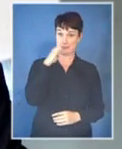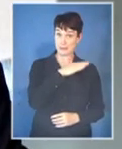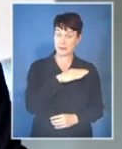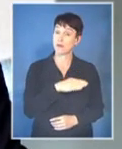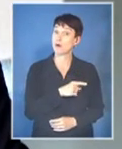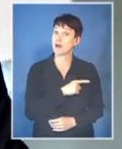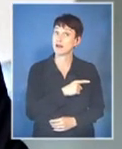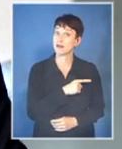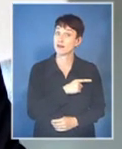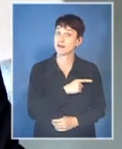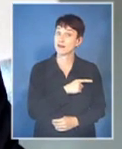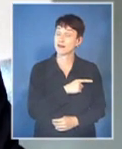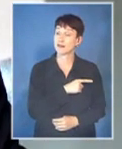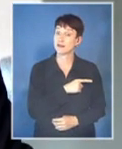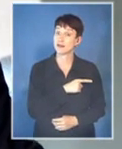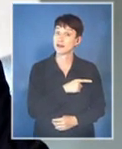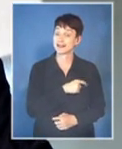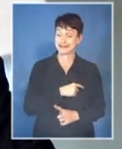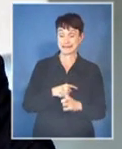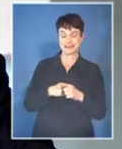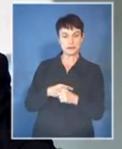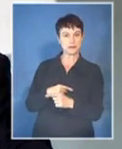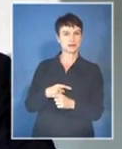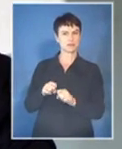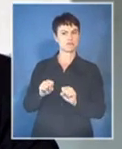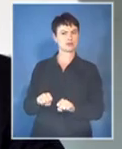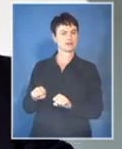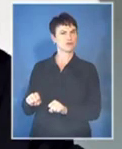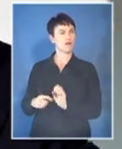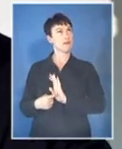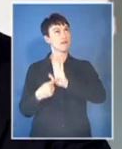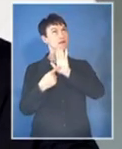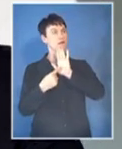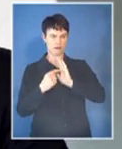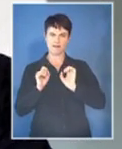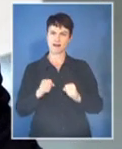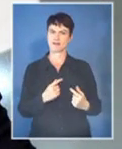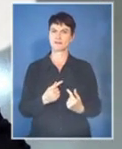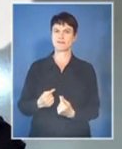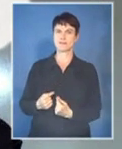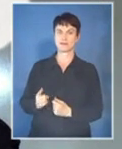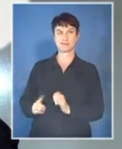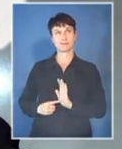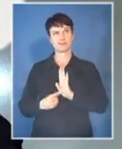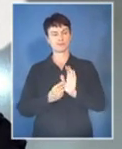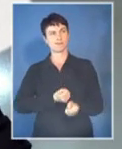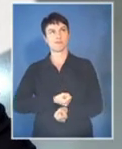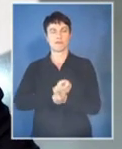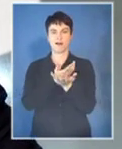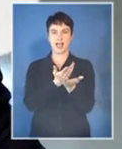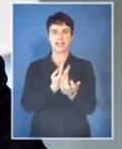be because that potential and that capacity still have to find concrete expression